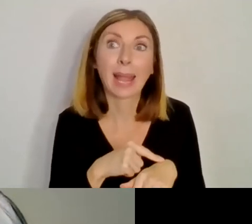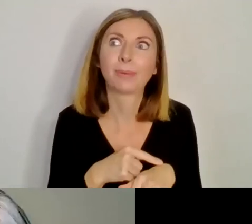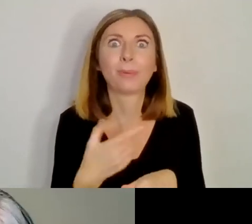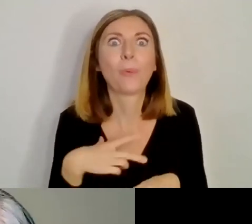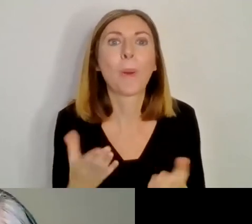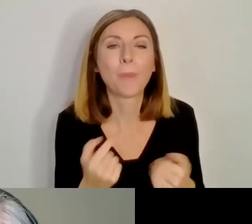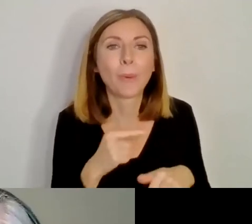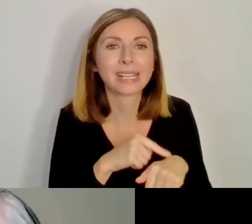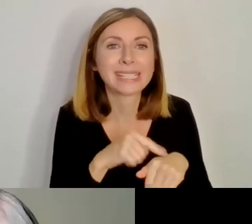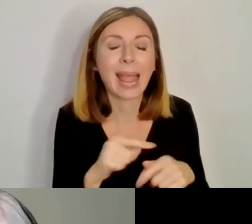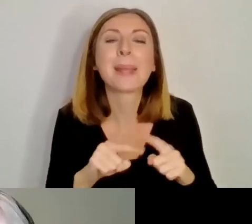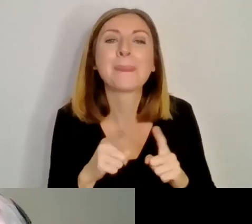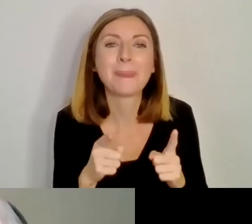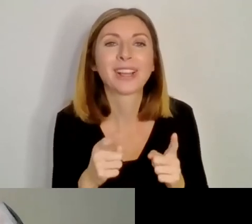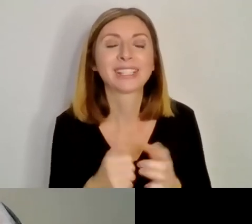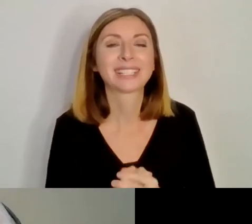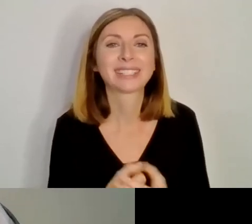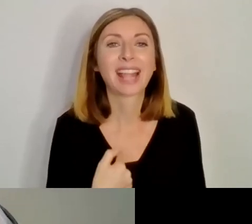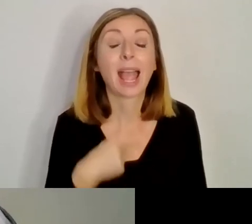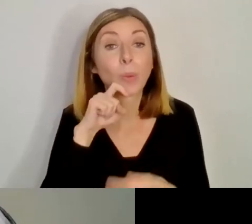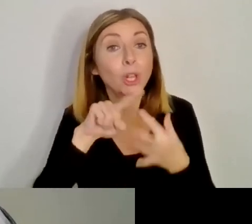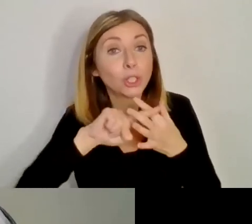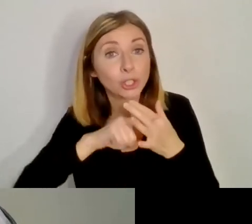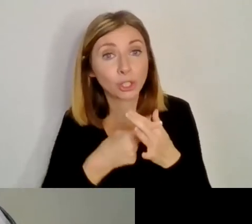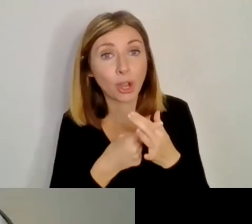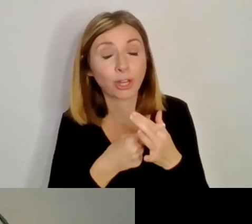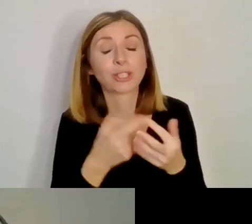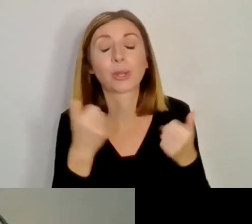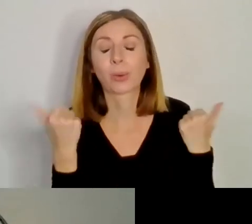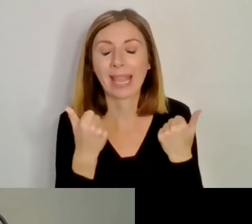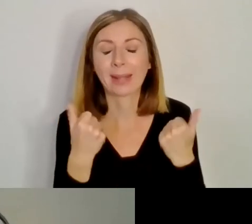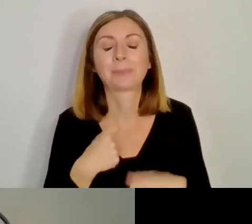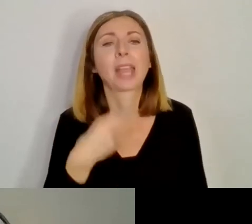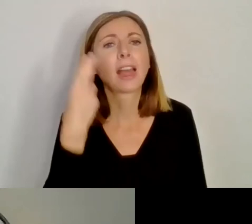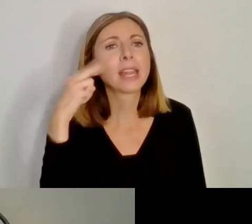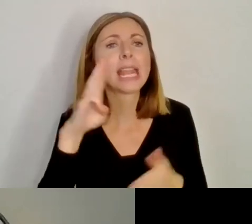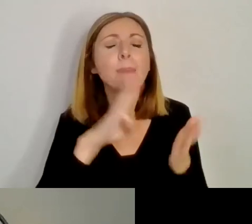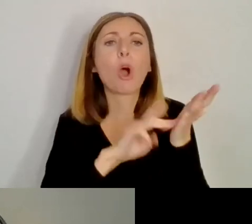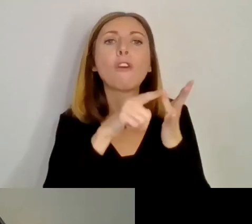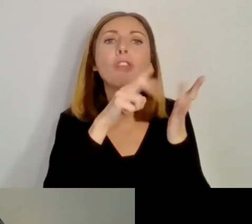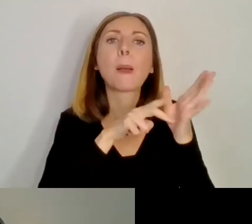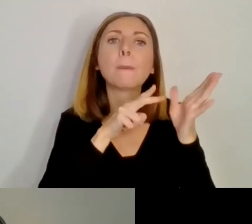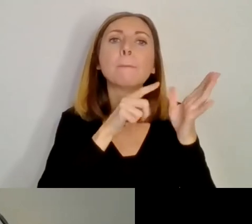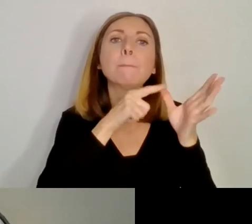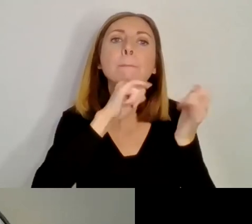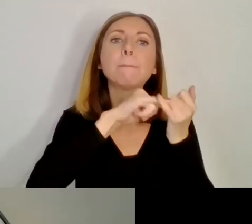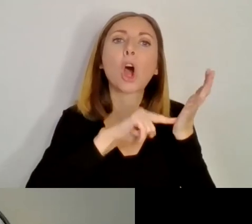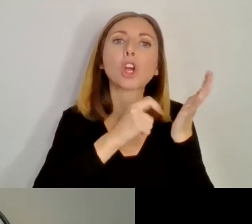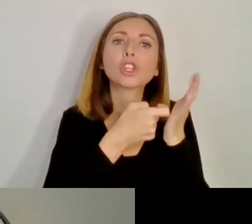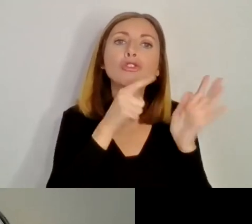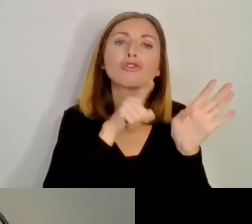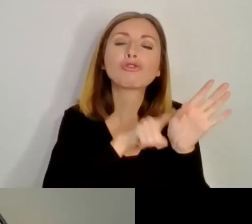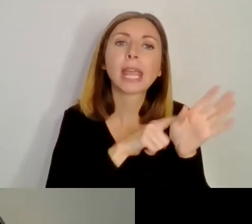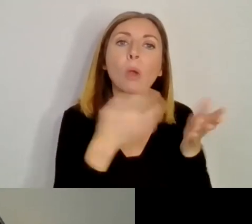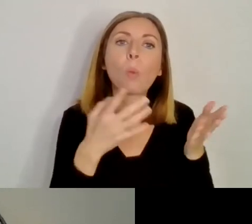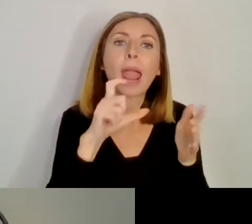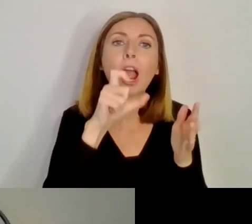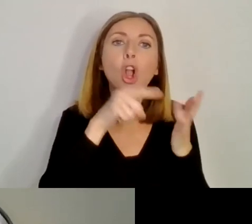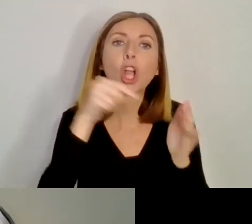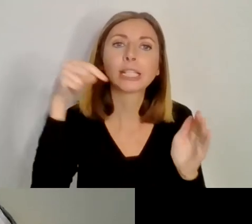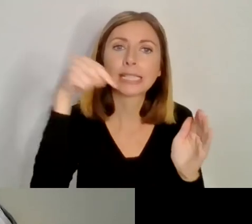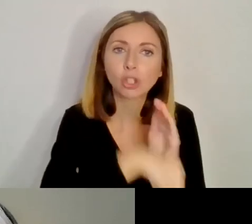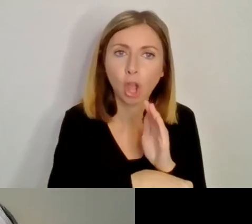But I'll start the name of the monastery and county down the one of our